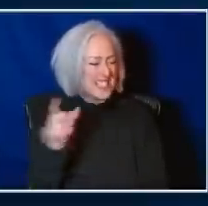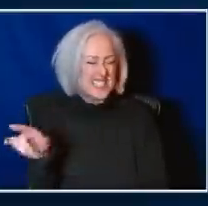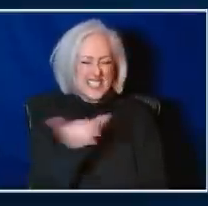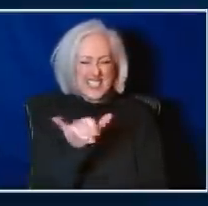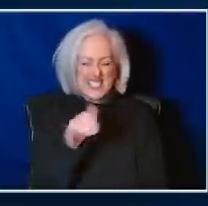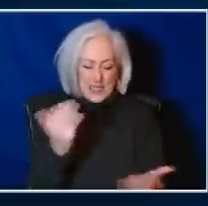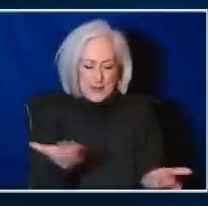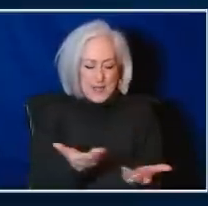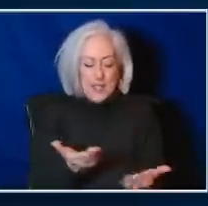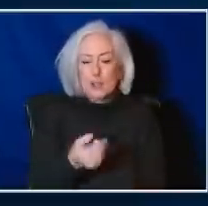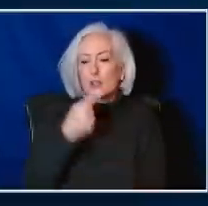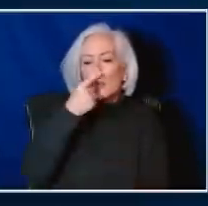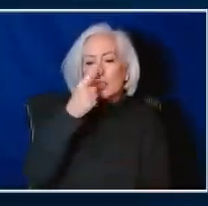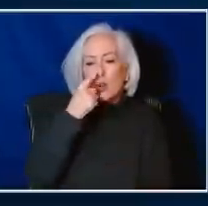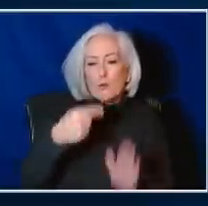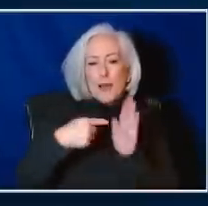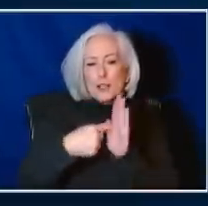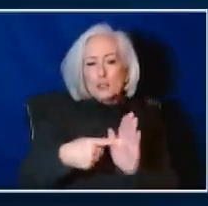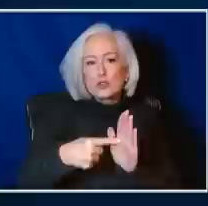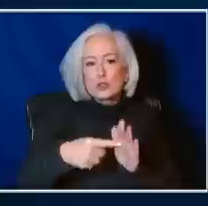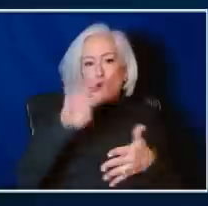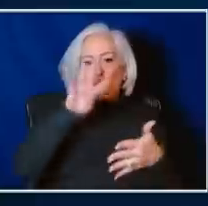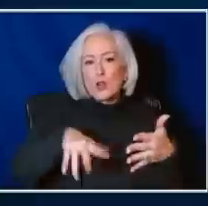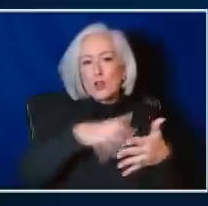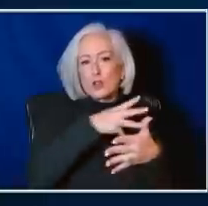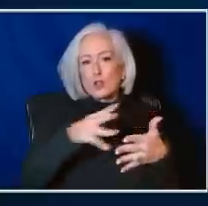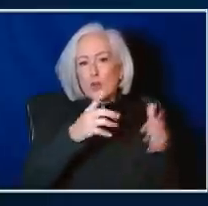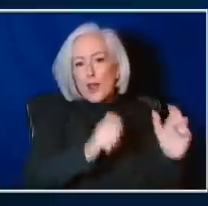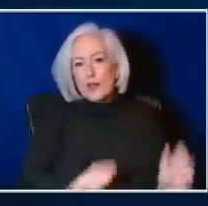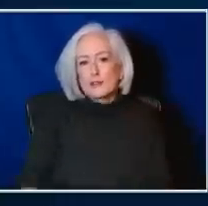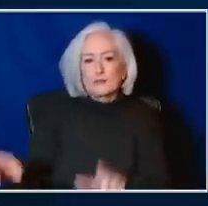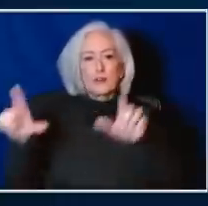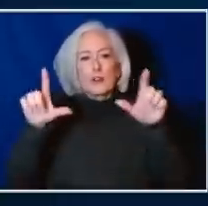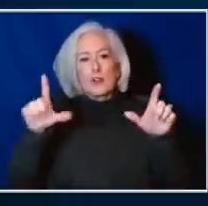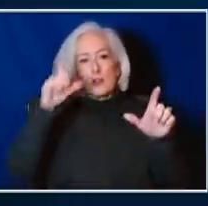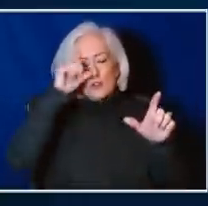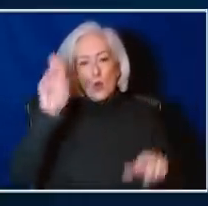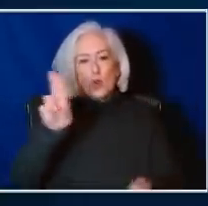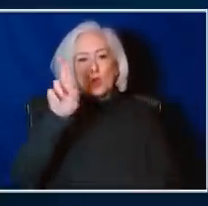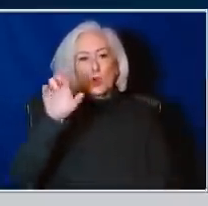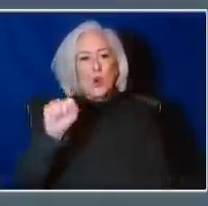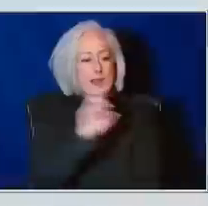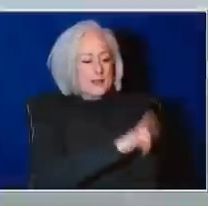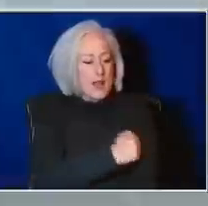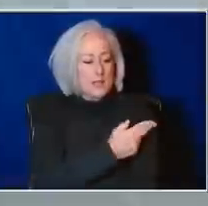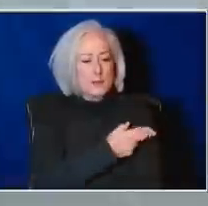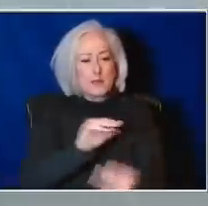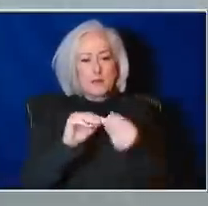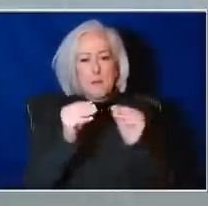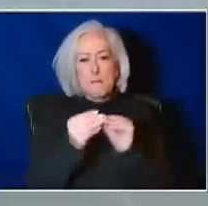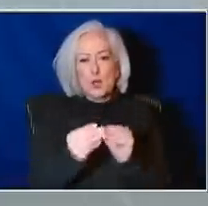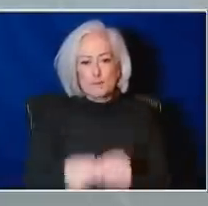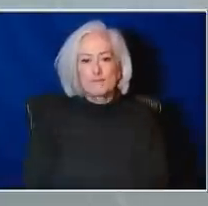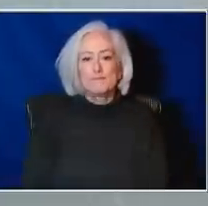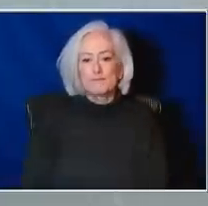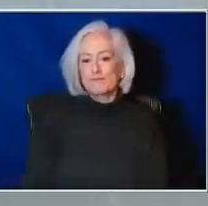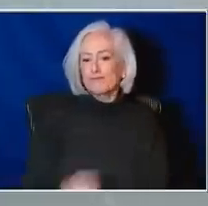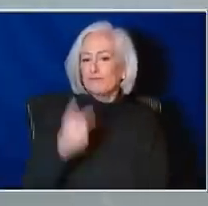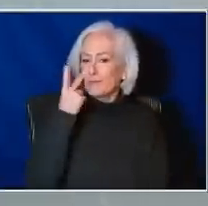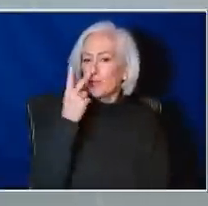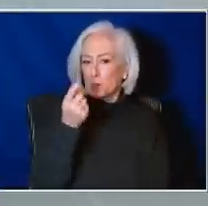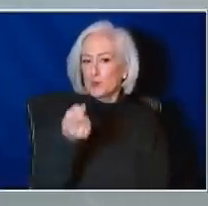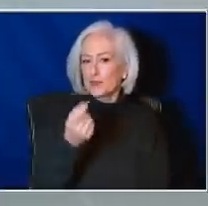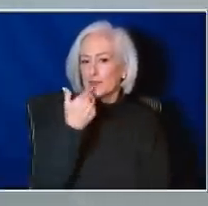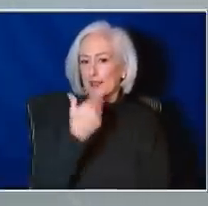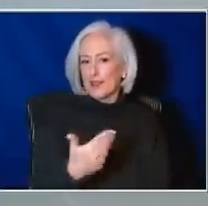you pop that graph of the U.S. hospitalizations in for just a second? Because I think it illustrates exactly what Dr. Polin was saying. Thank